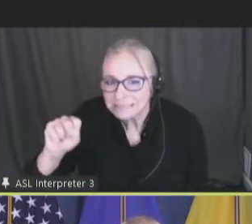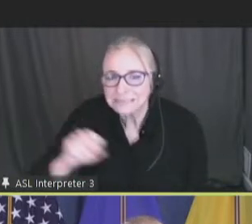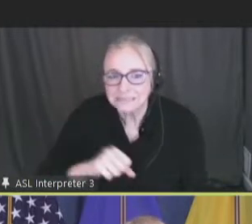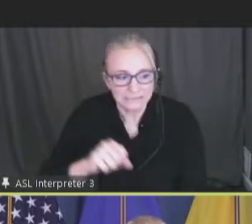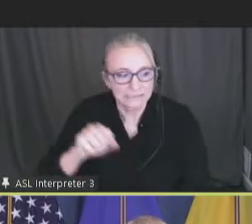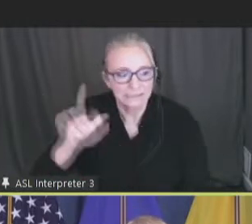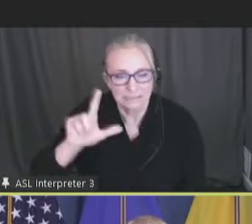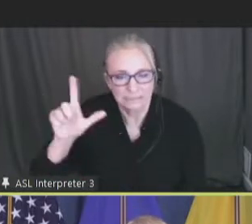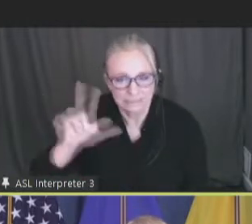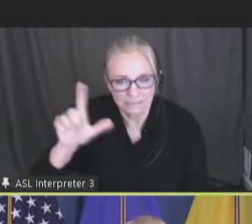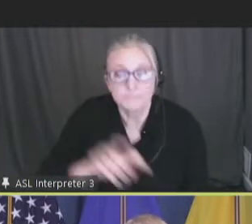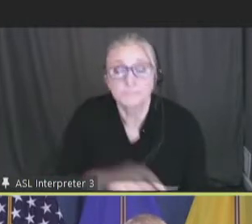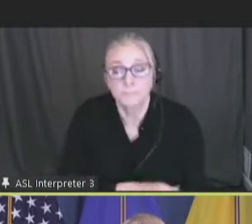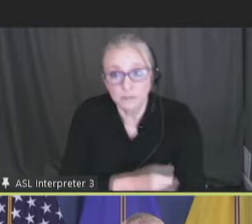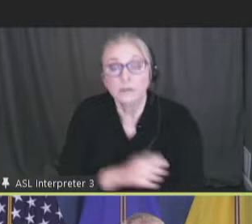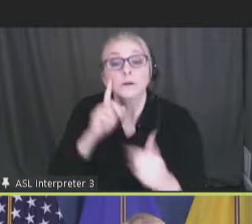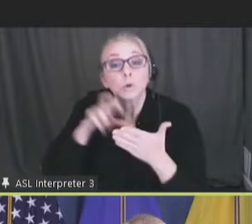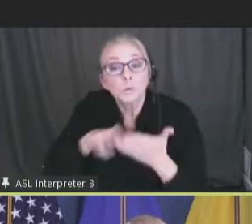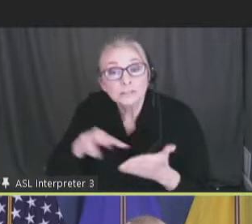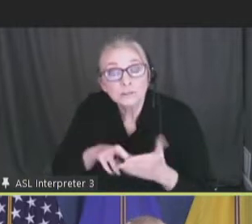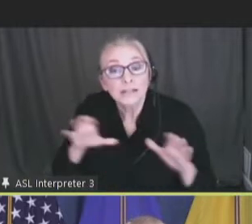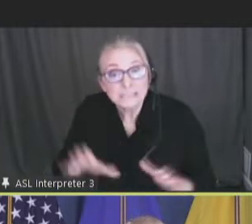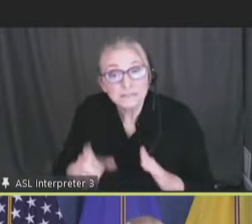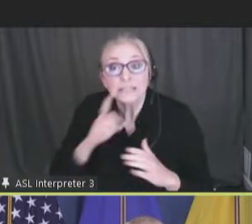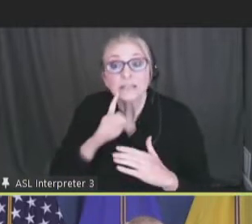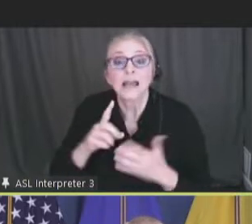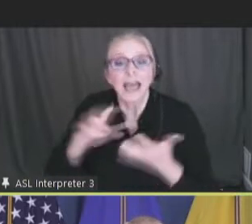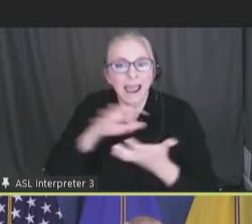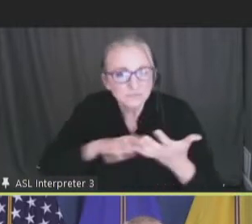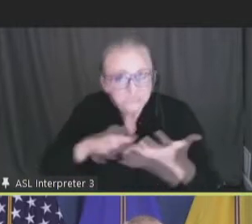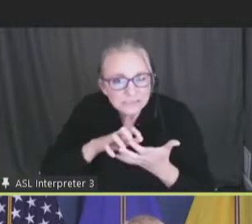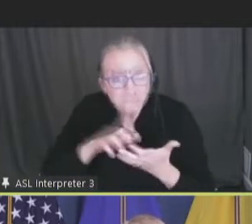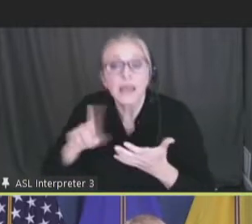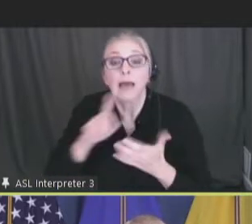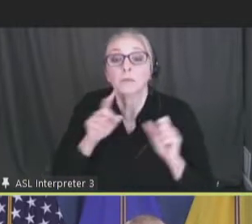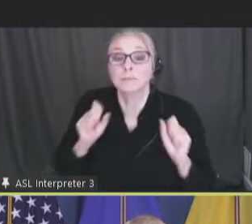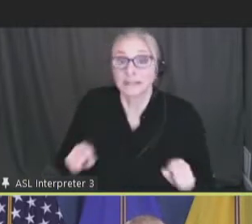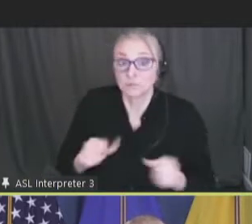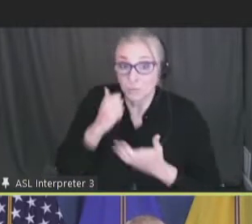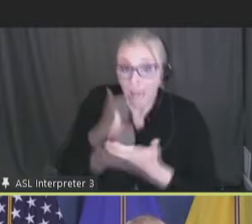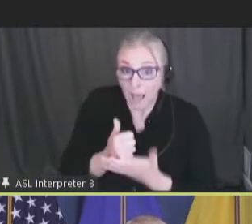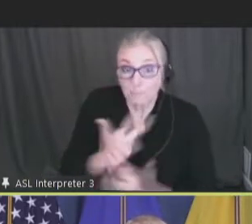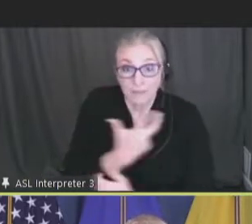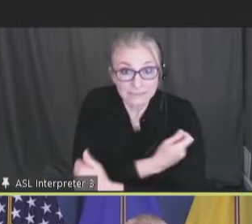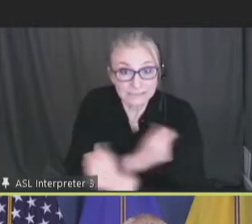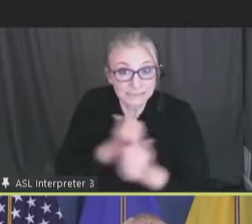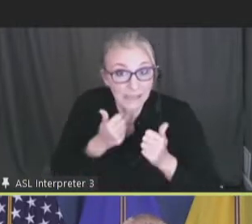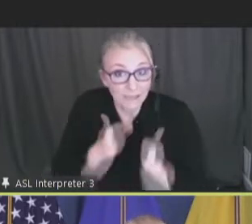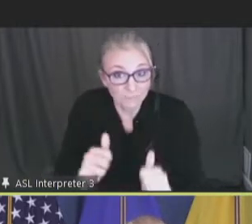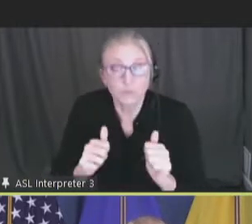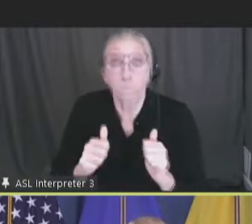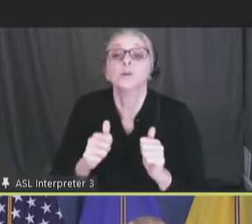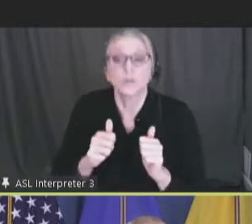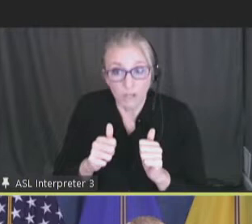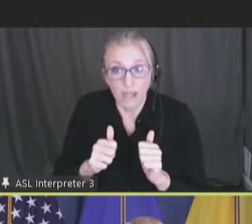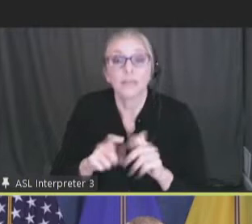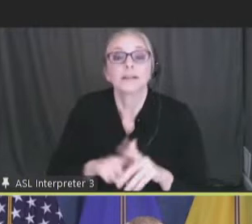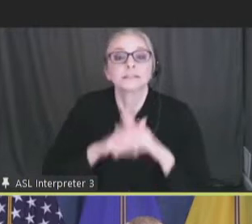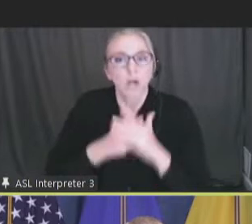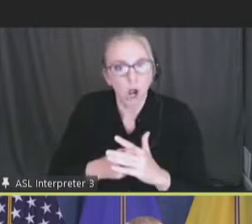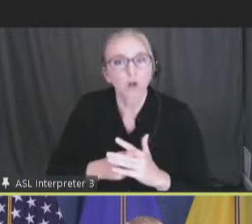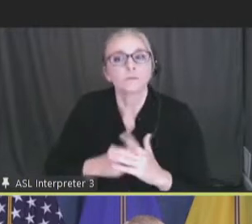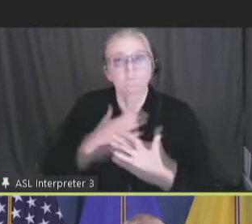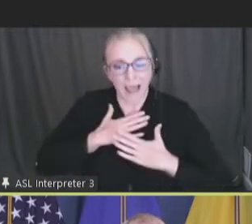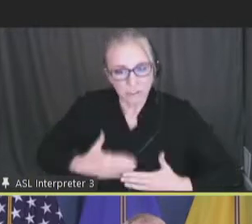discussing some of the robust research activity around adjuvants and their potential to help our vaccination efforts as they spur immune response.